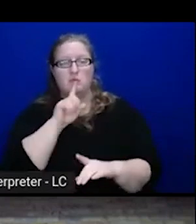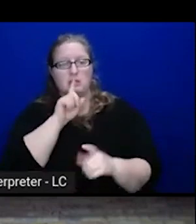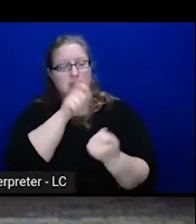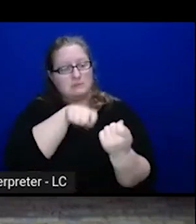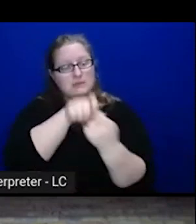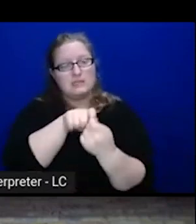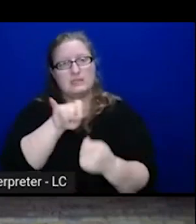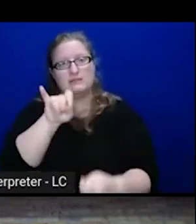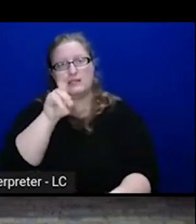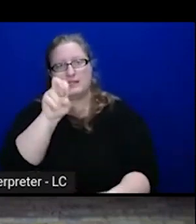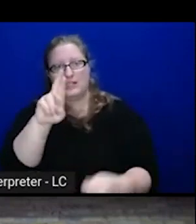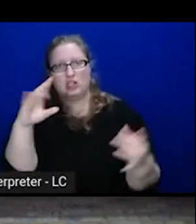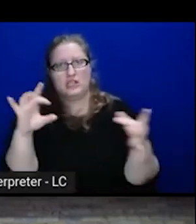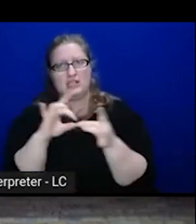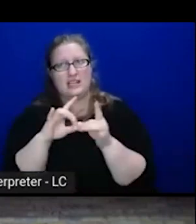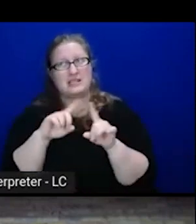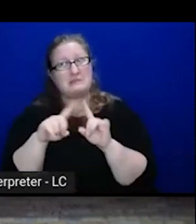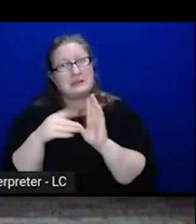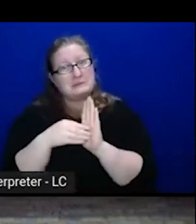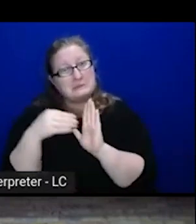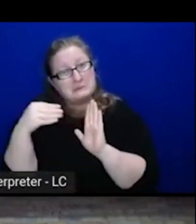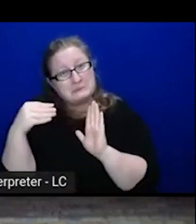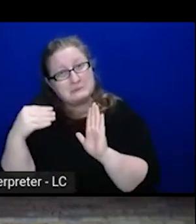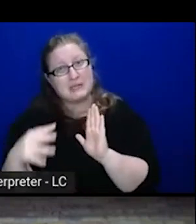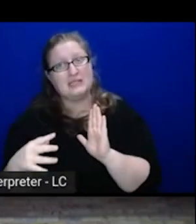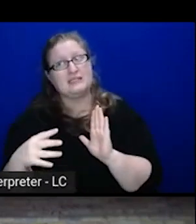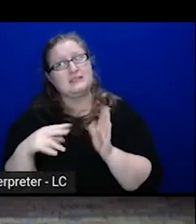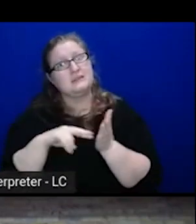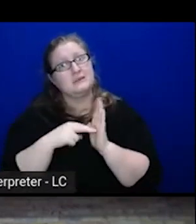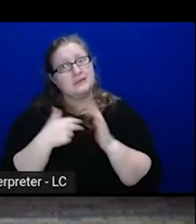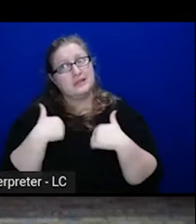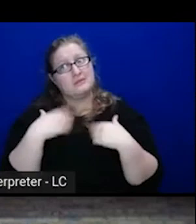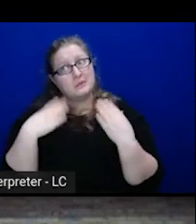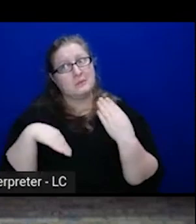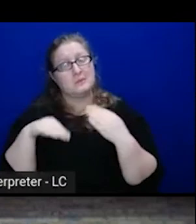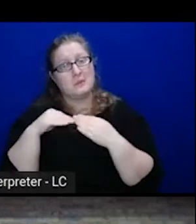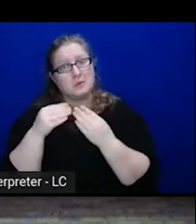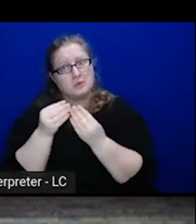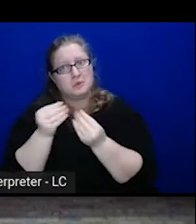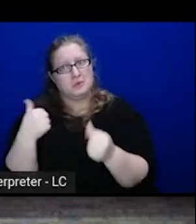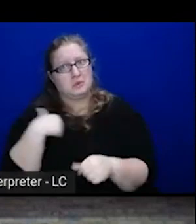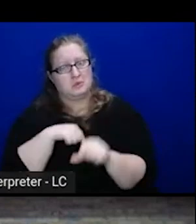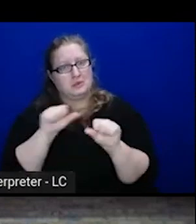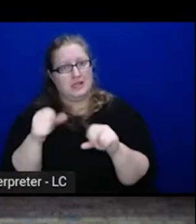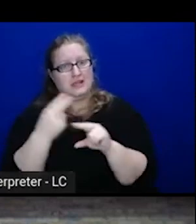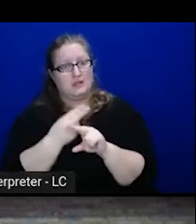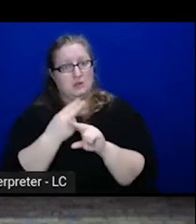it's very expensive. And there's probably better, more cloud native solutions. That's where service mesh fits.